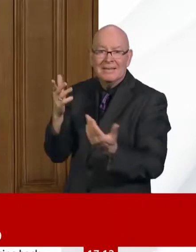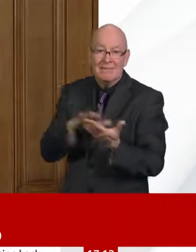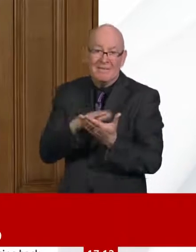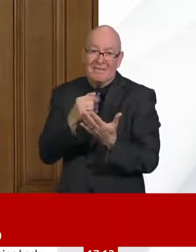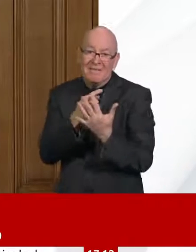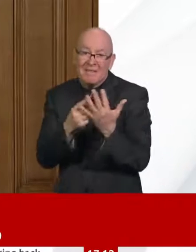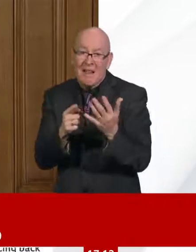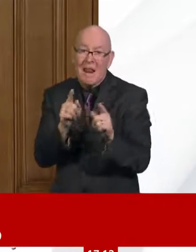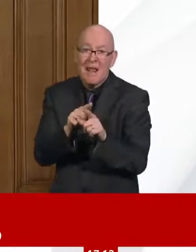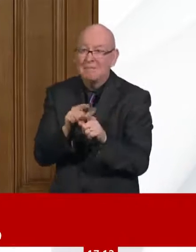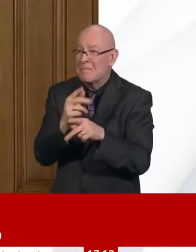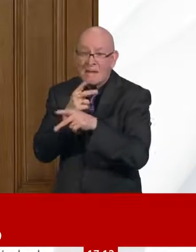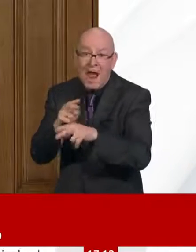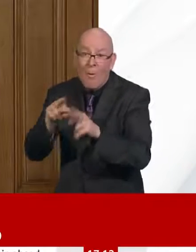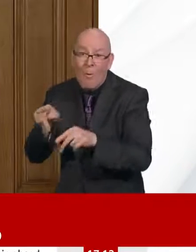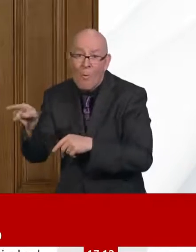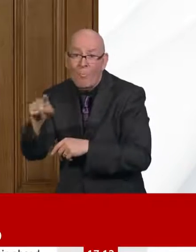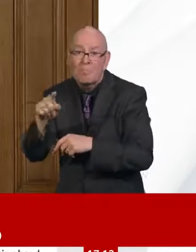basis. And that's what we're working towards.